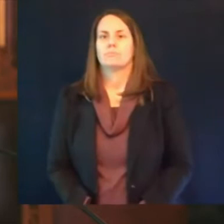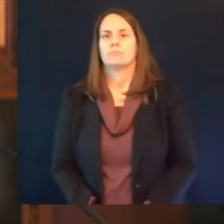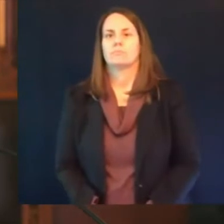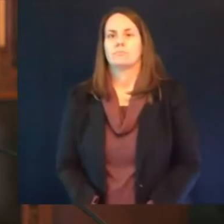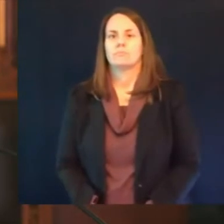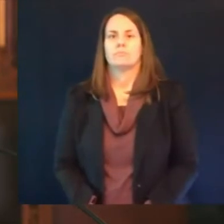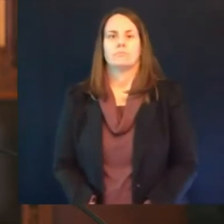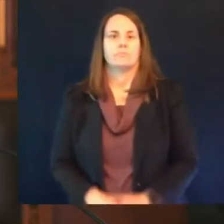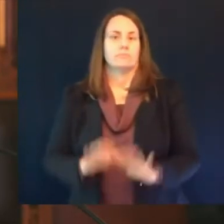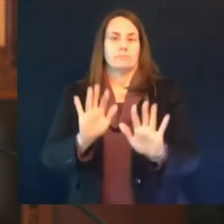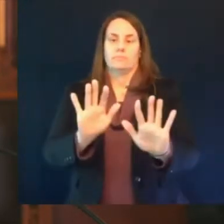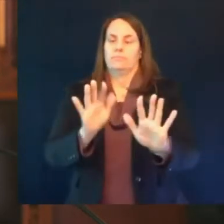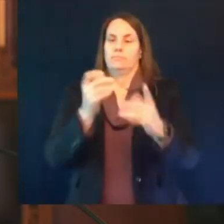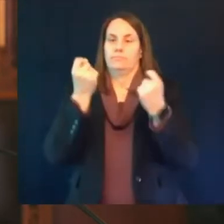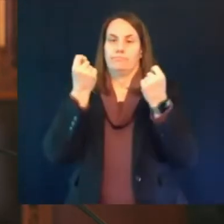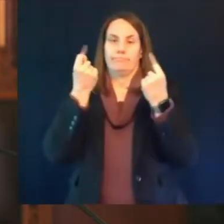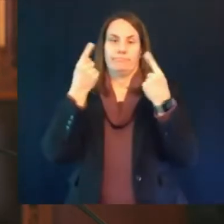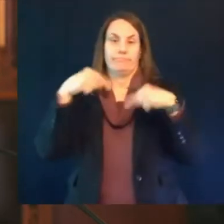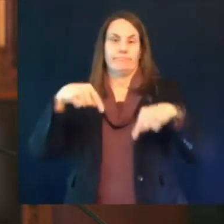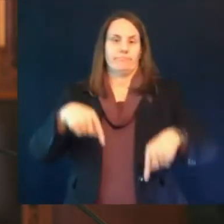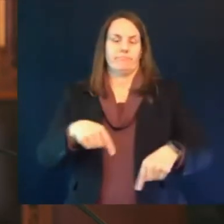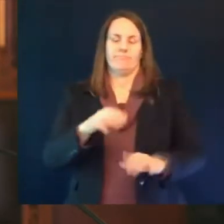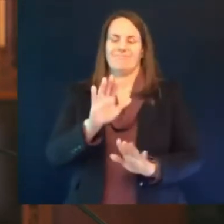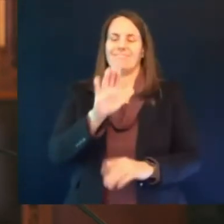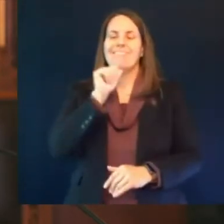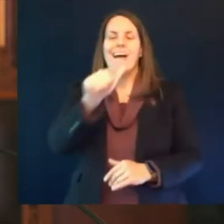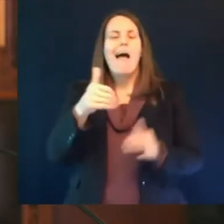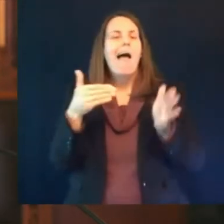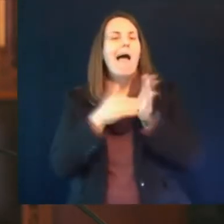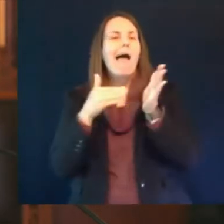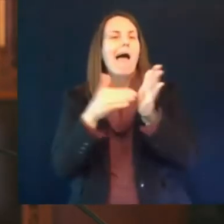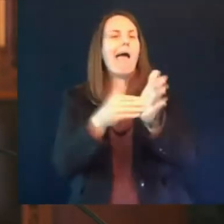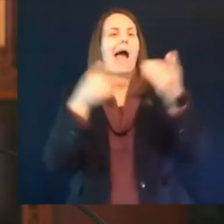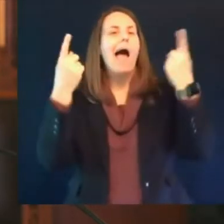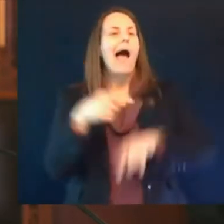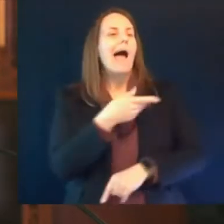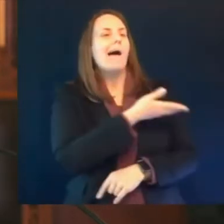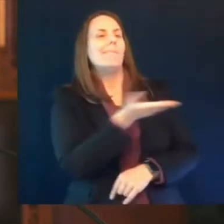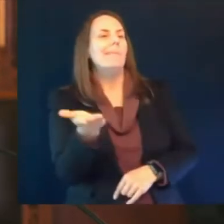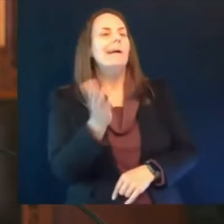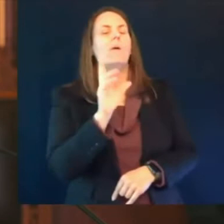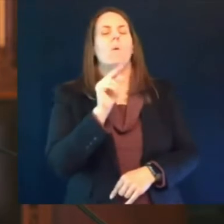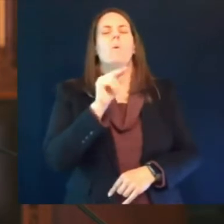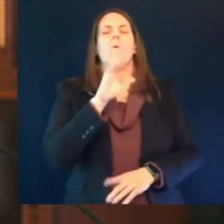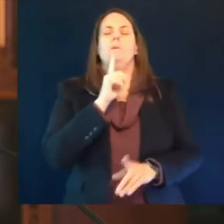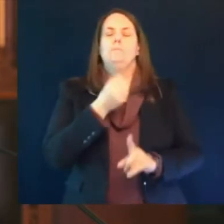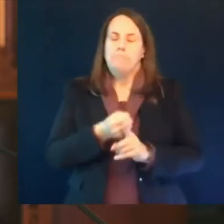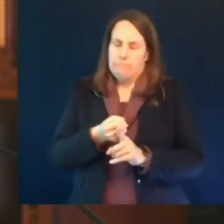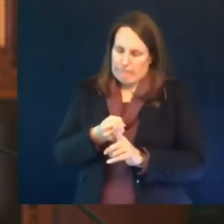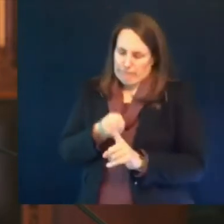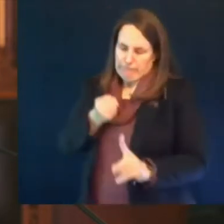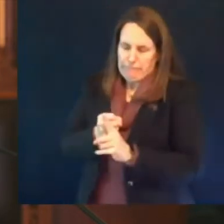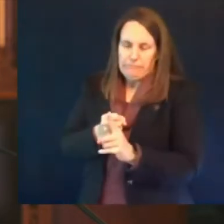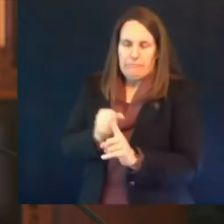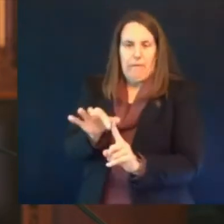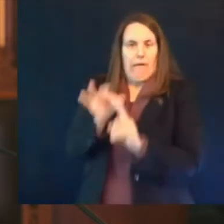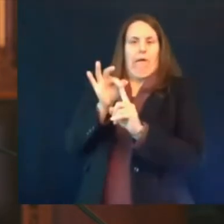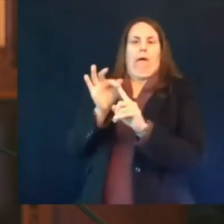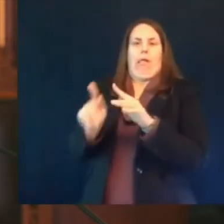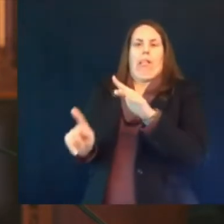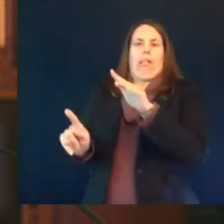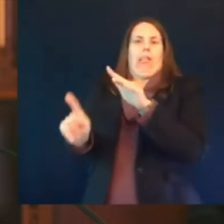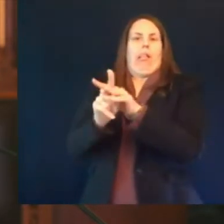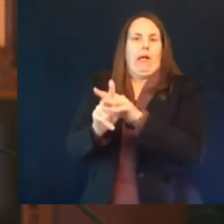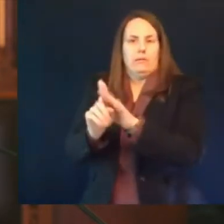you through the public media uh through websites and we do know that some of our vaccinators will reach back